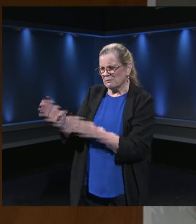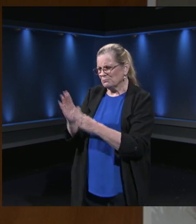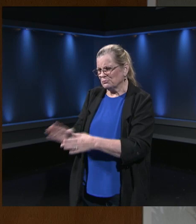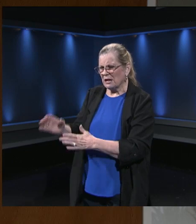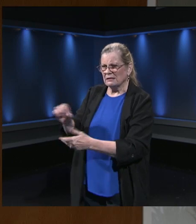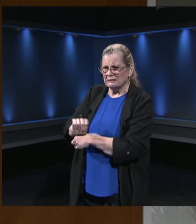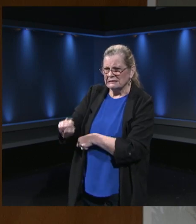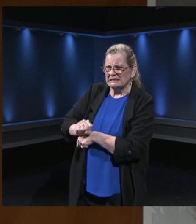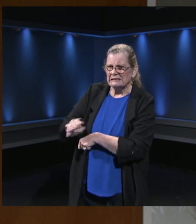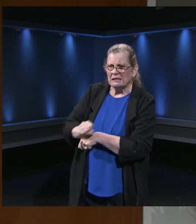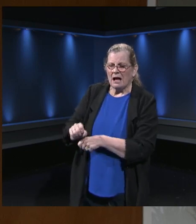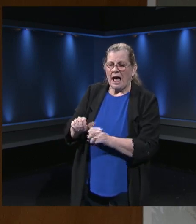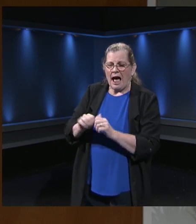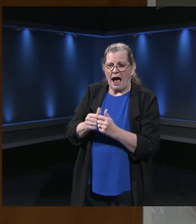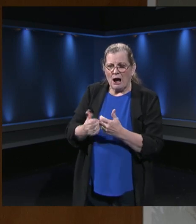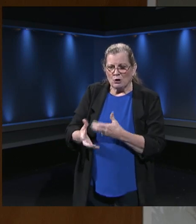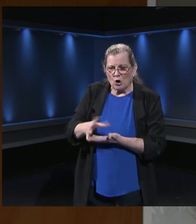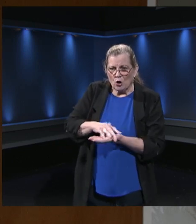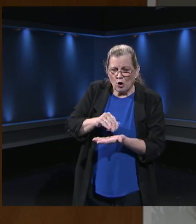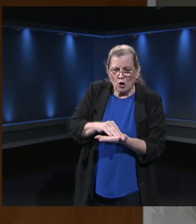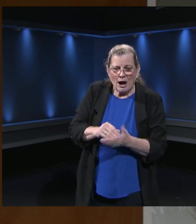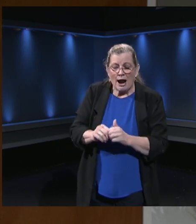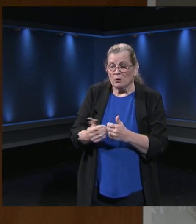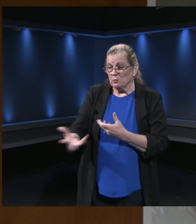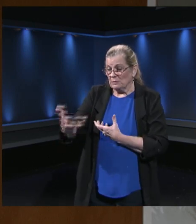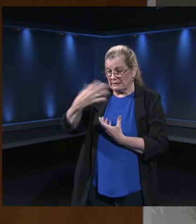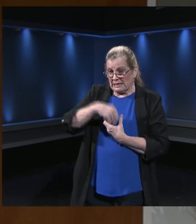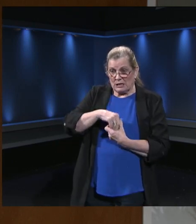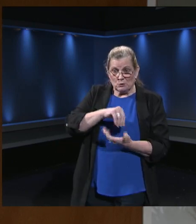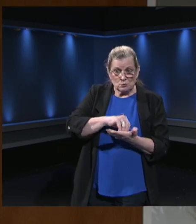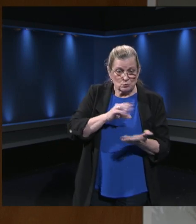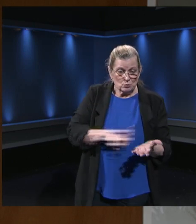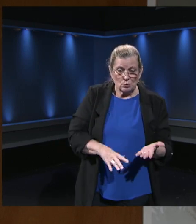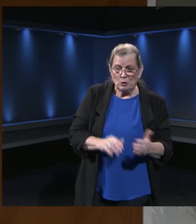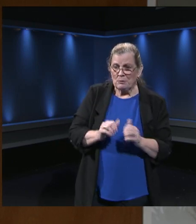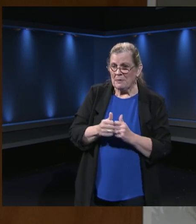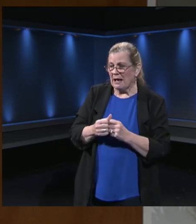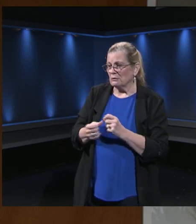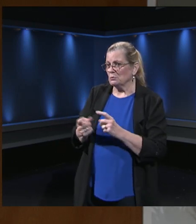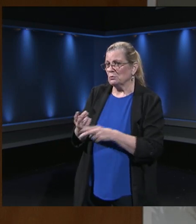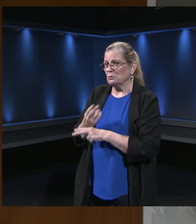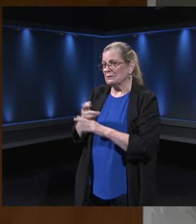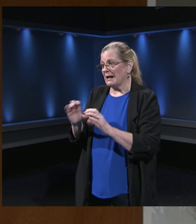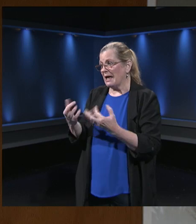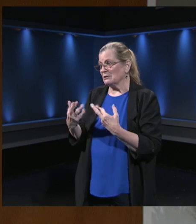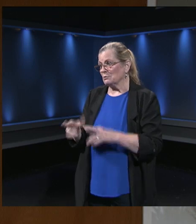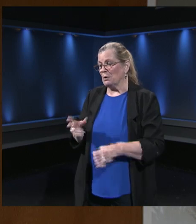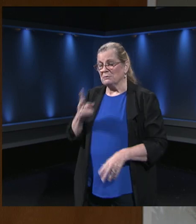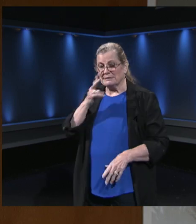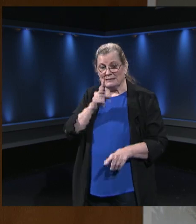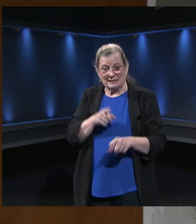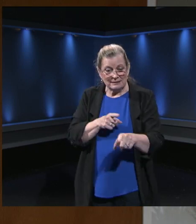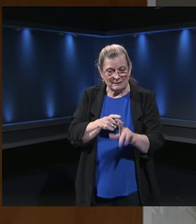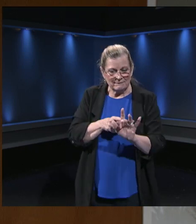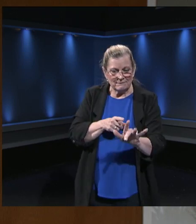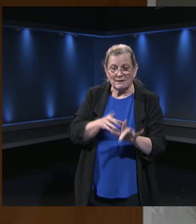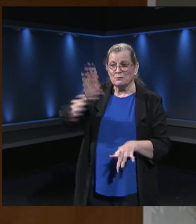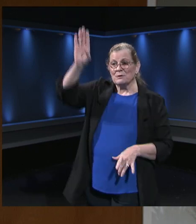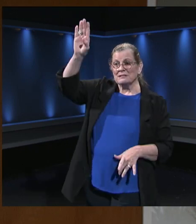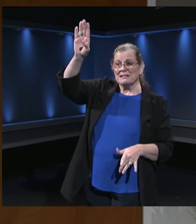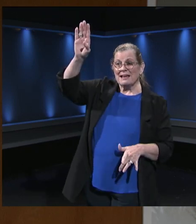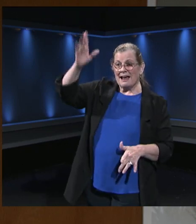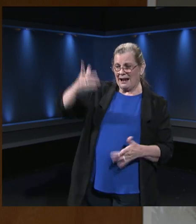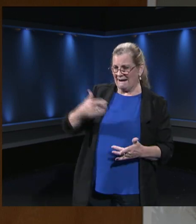strategies. There will be breakout rooms. They can raise their hand. In addition, there will be small groups as well. So the goal